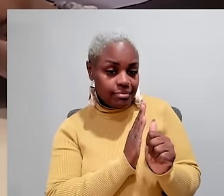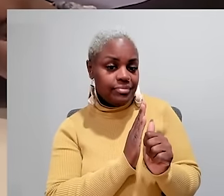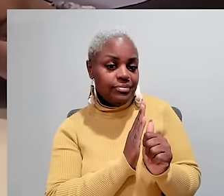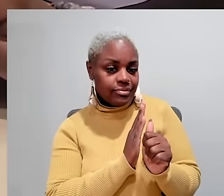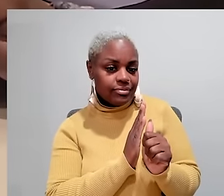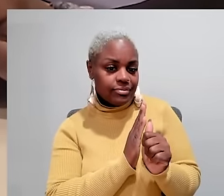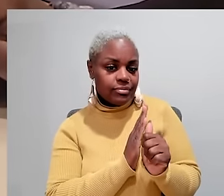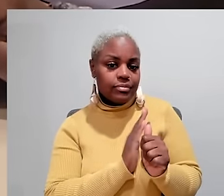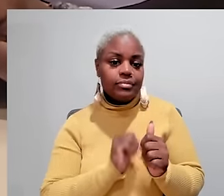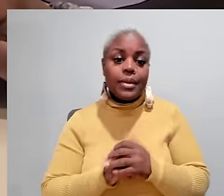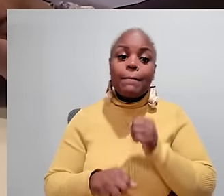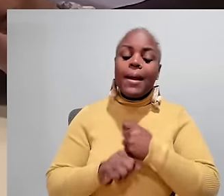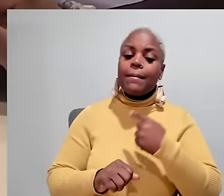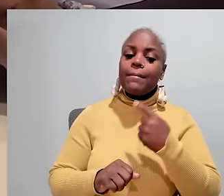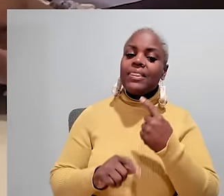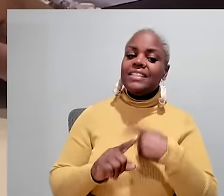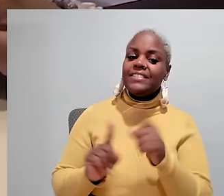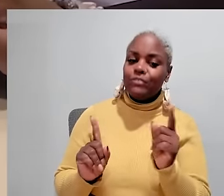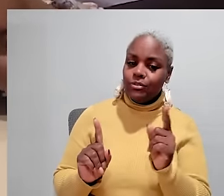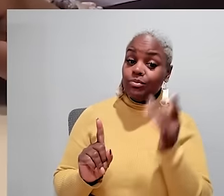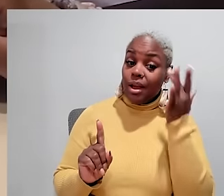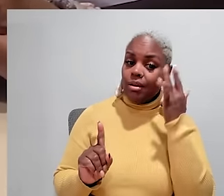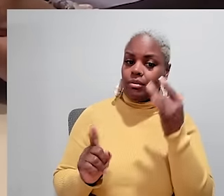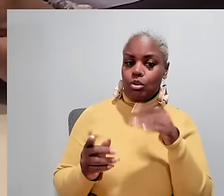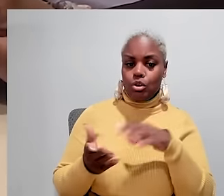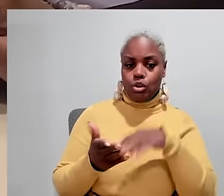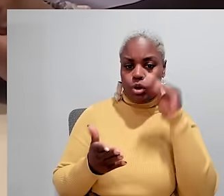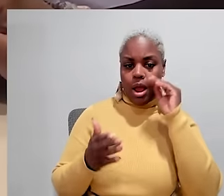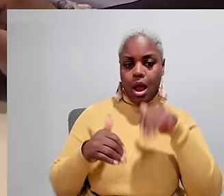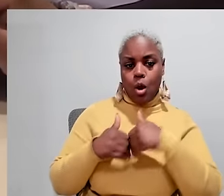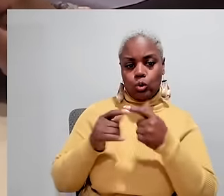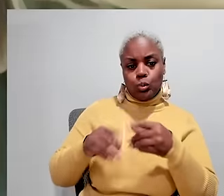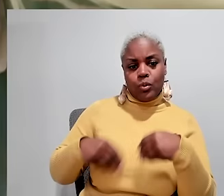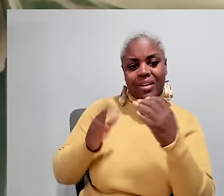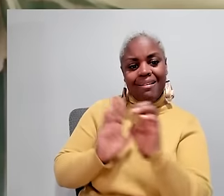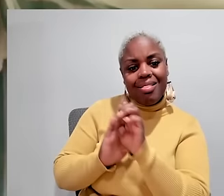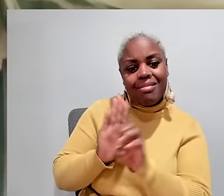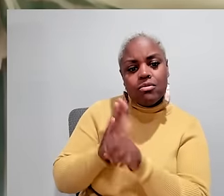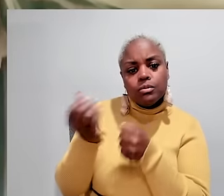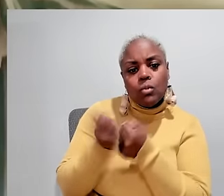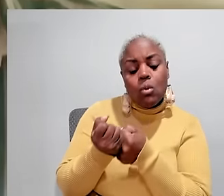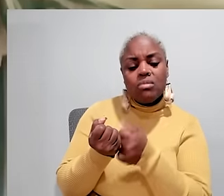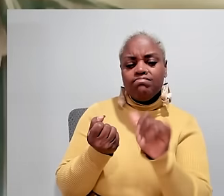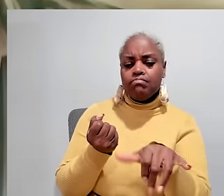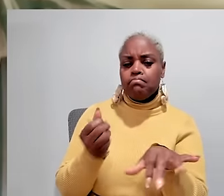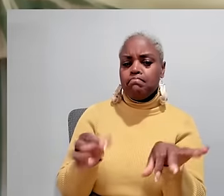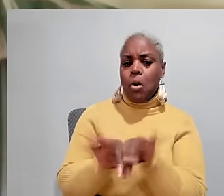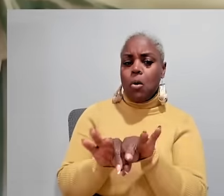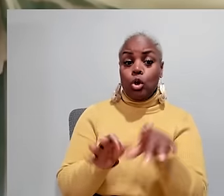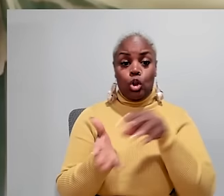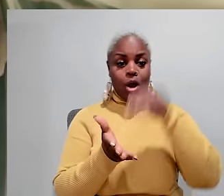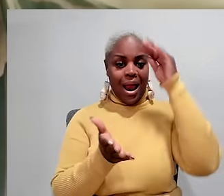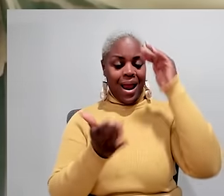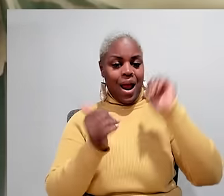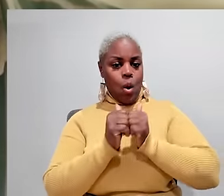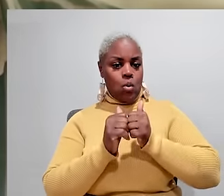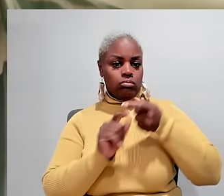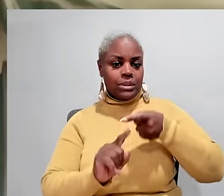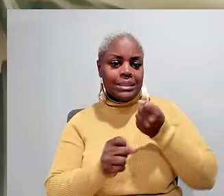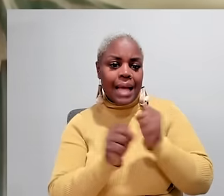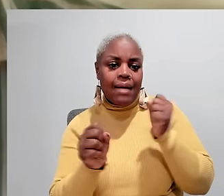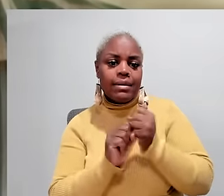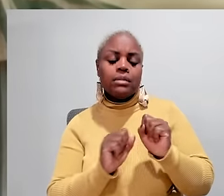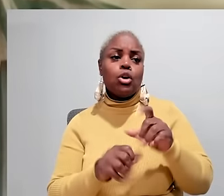program she says it gives her the chance to refine her skills it makes a difference because you learn how to provide